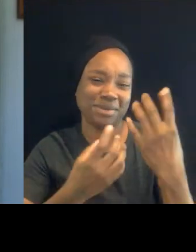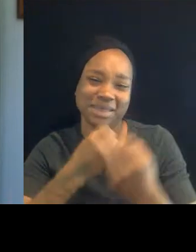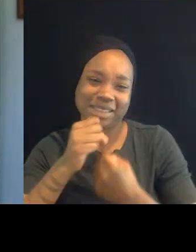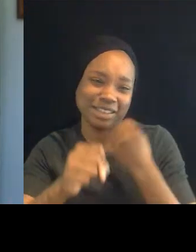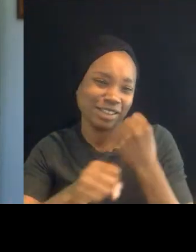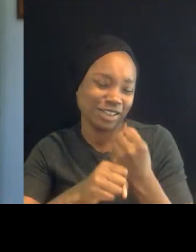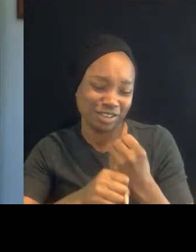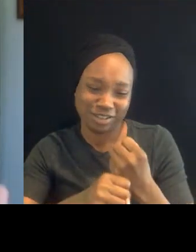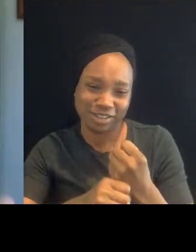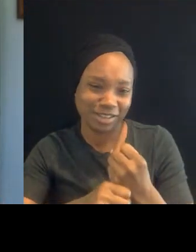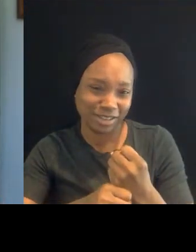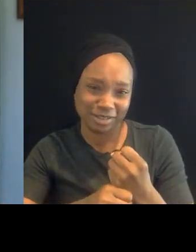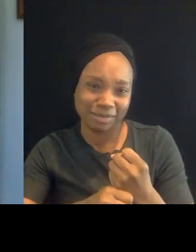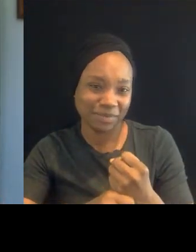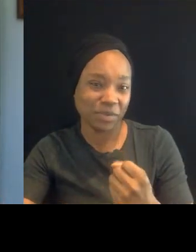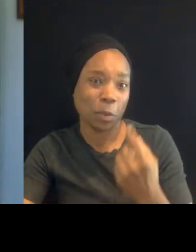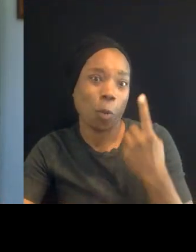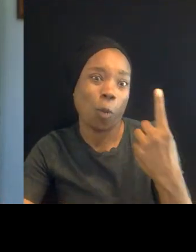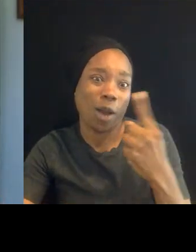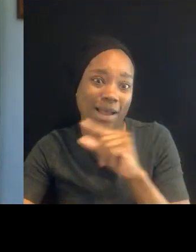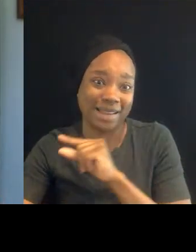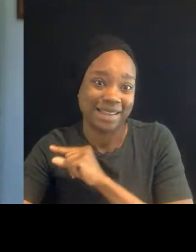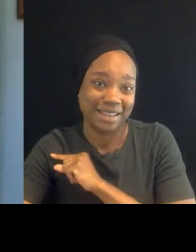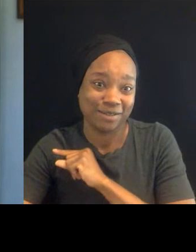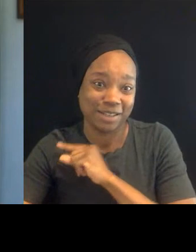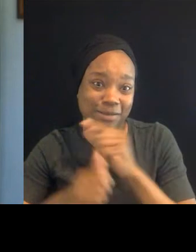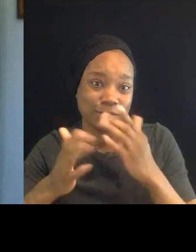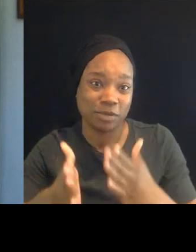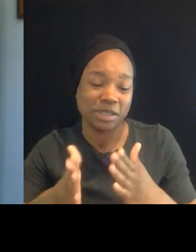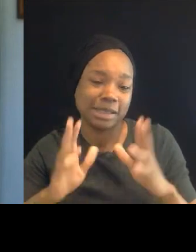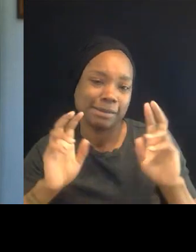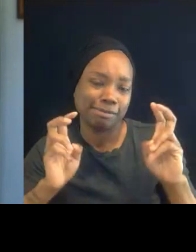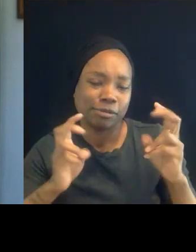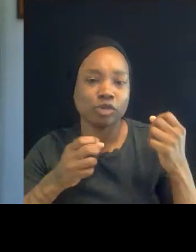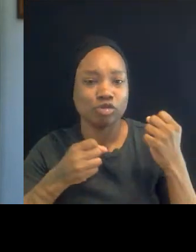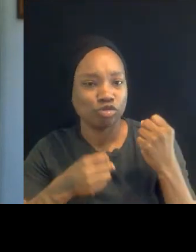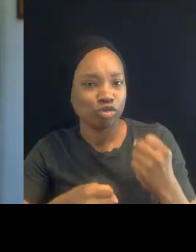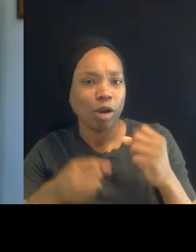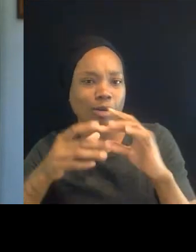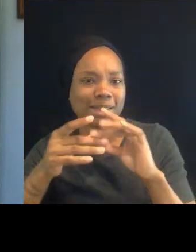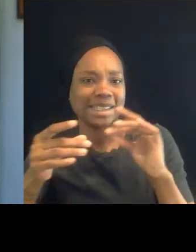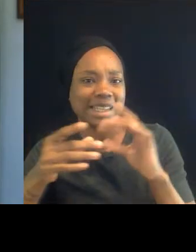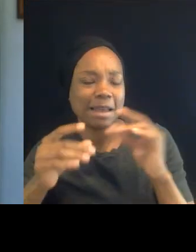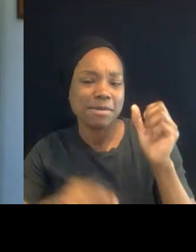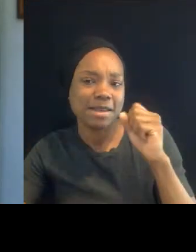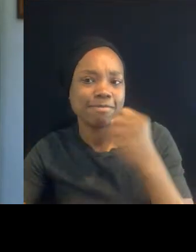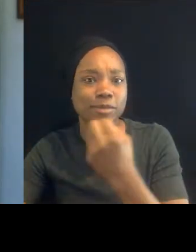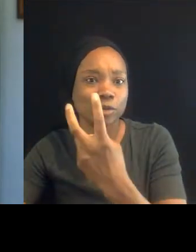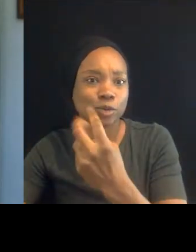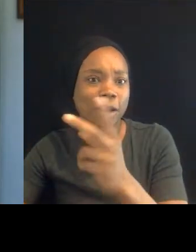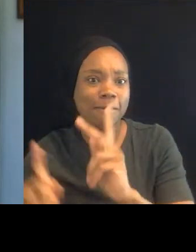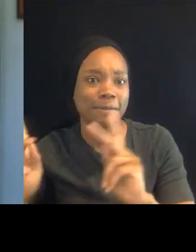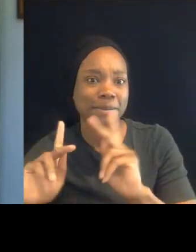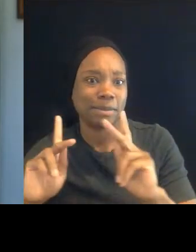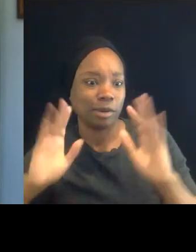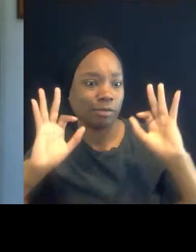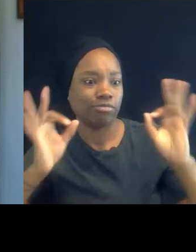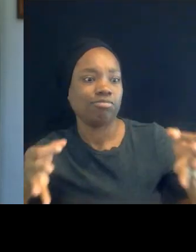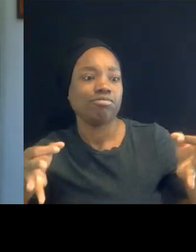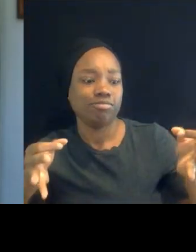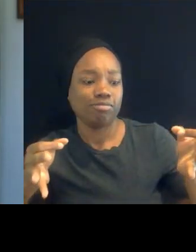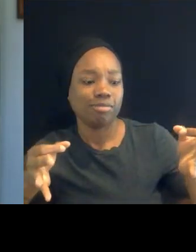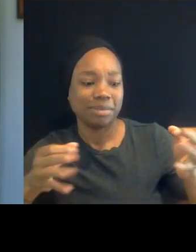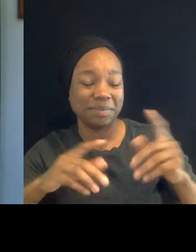it's a strong statement by a particular community, those 12 jurors. But in the grand scheme of